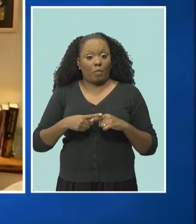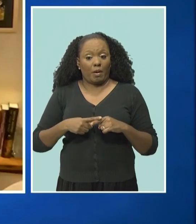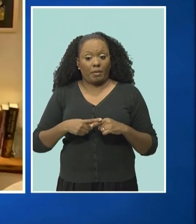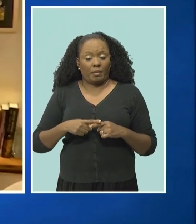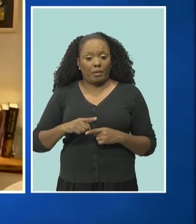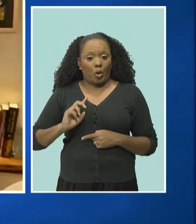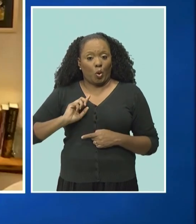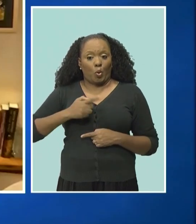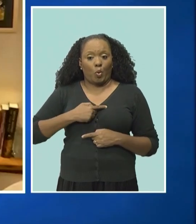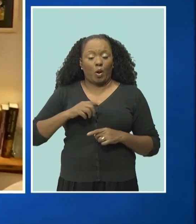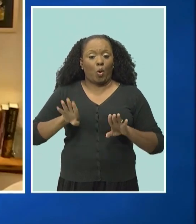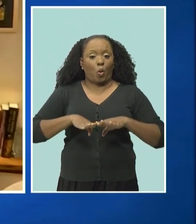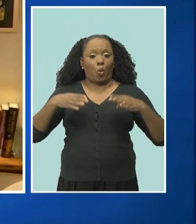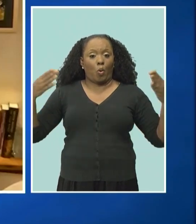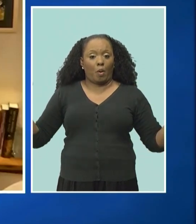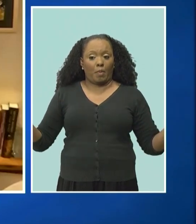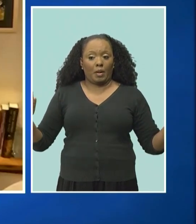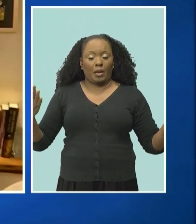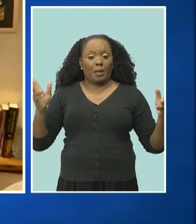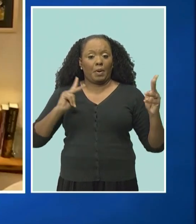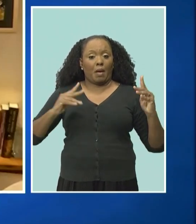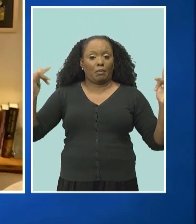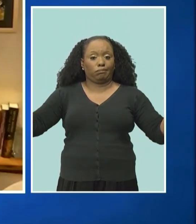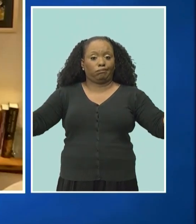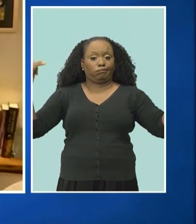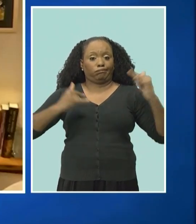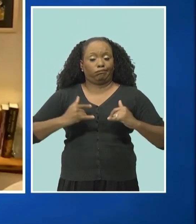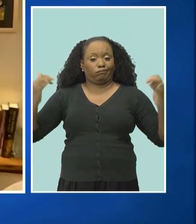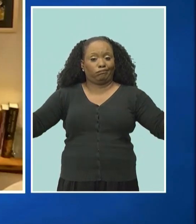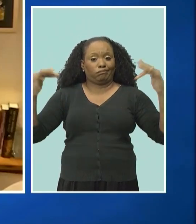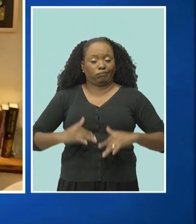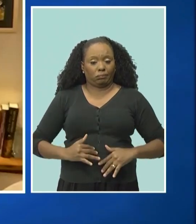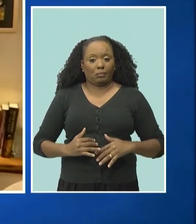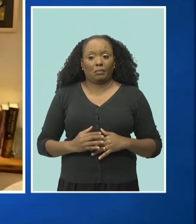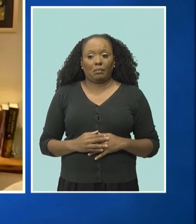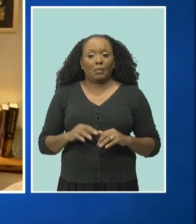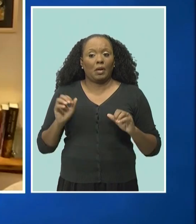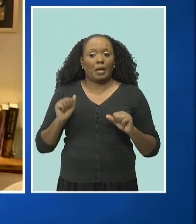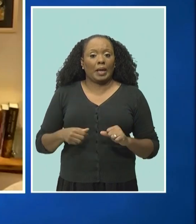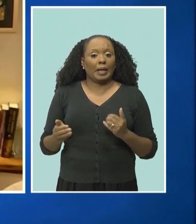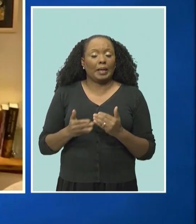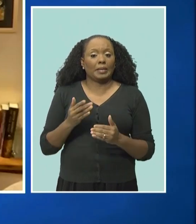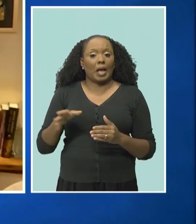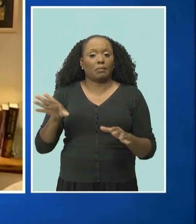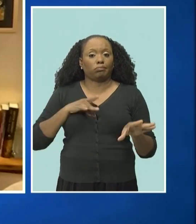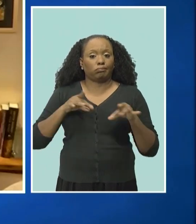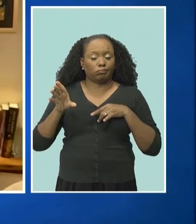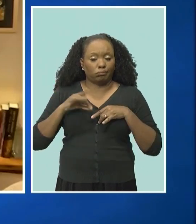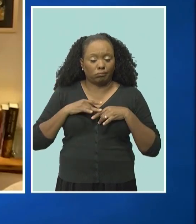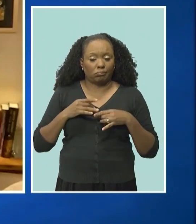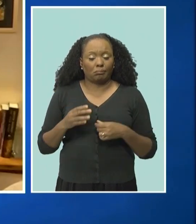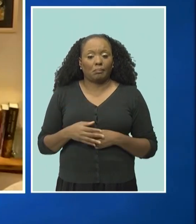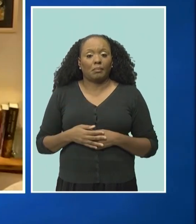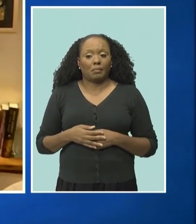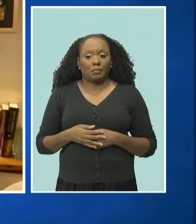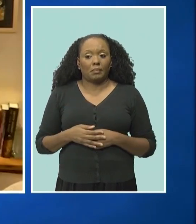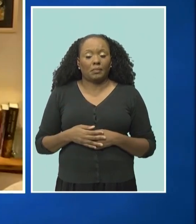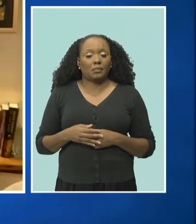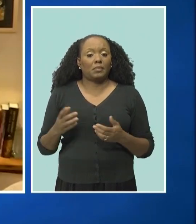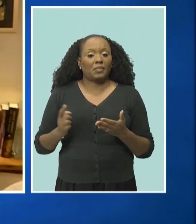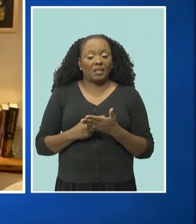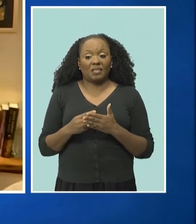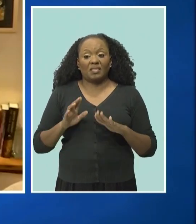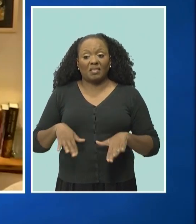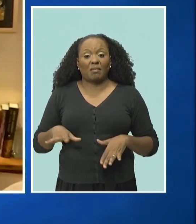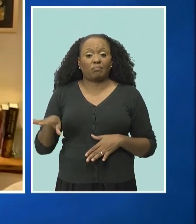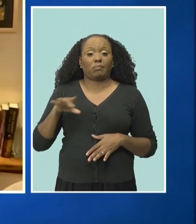natural transmission of the virus. And it's believed that most children will have picked this up and gotten immune to it by the time they have three or four